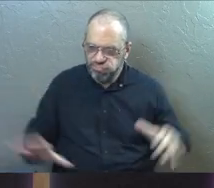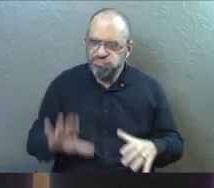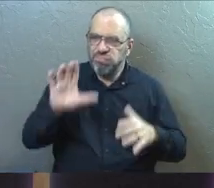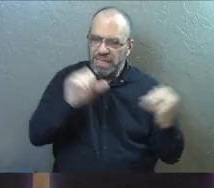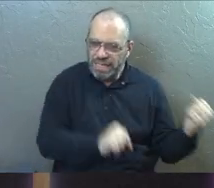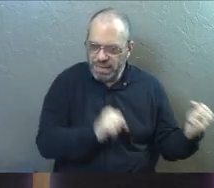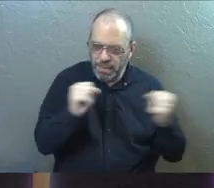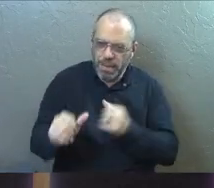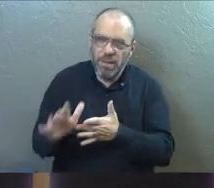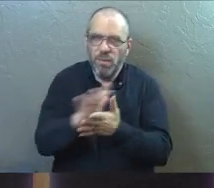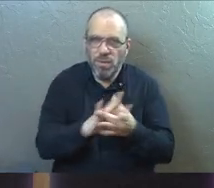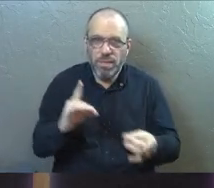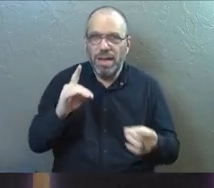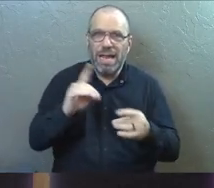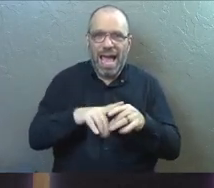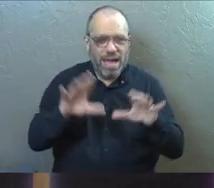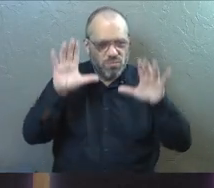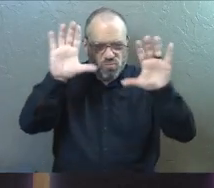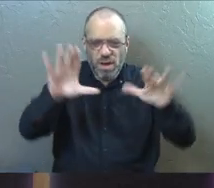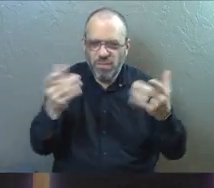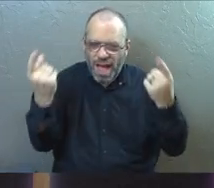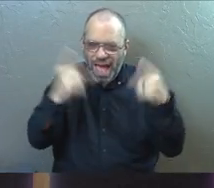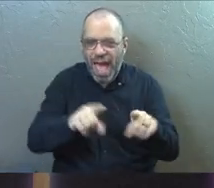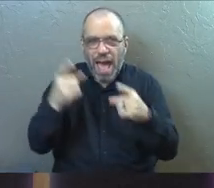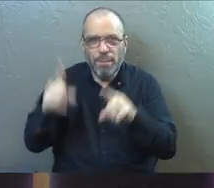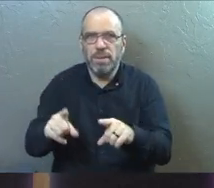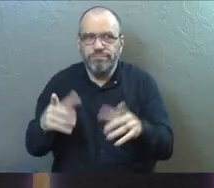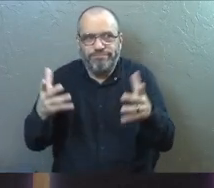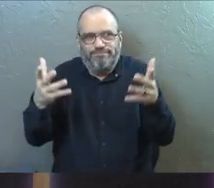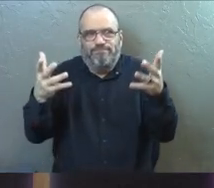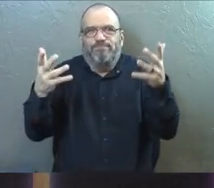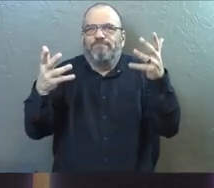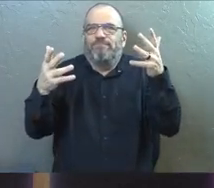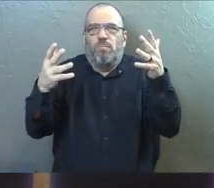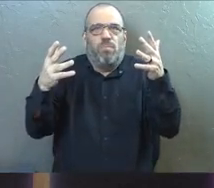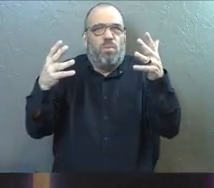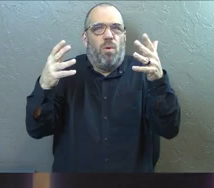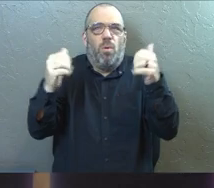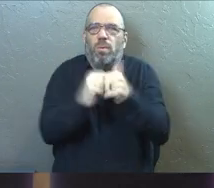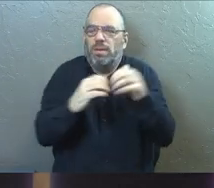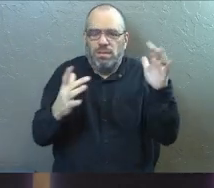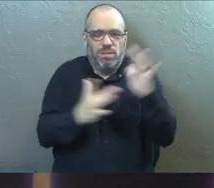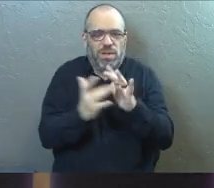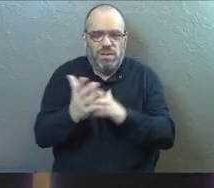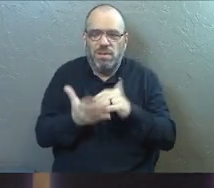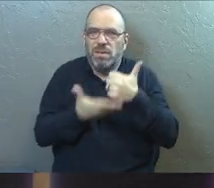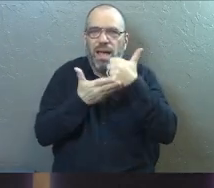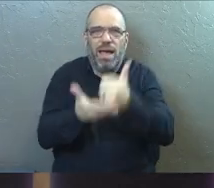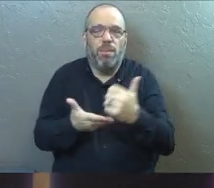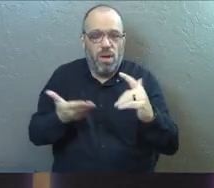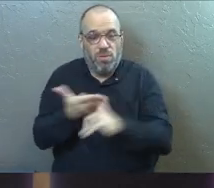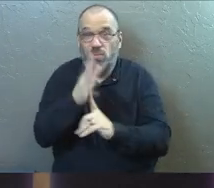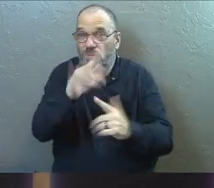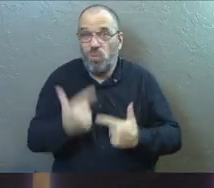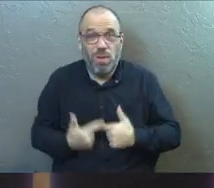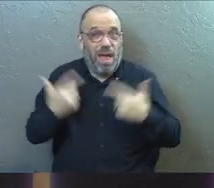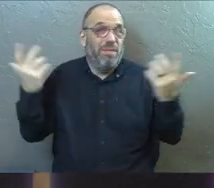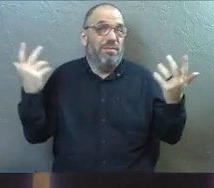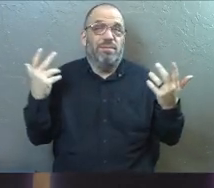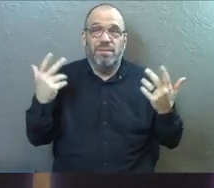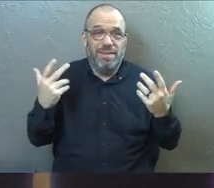power of the Holy Spirit and great things should be happening with the help of Jesus through your life.